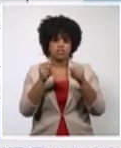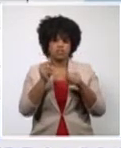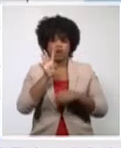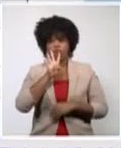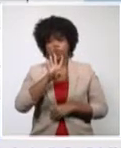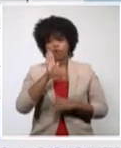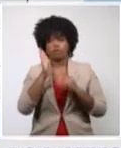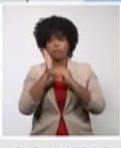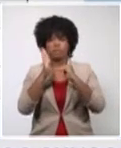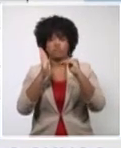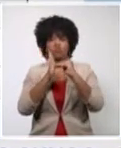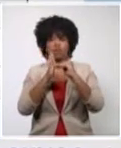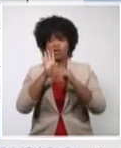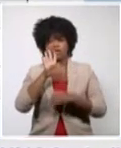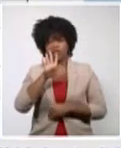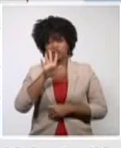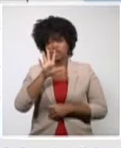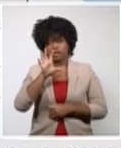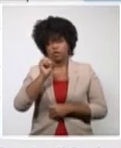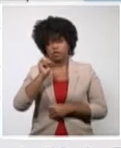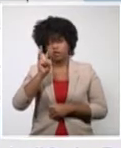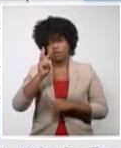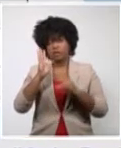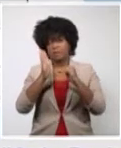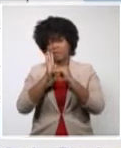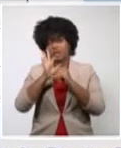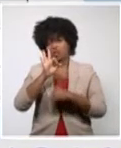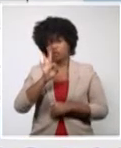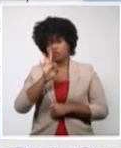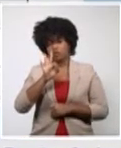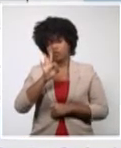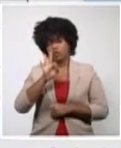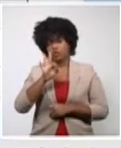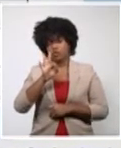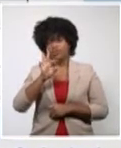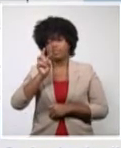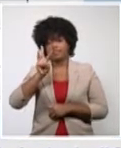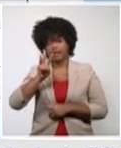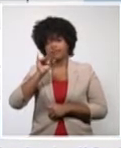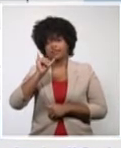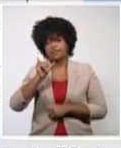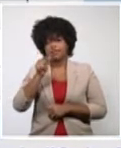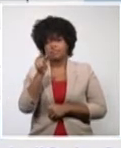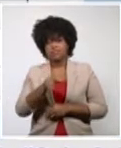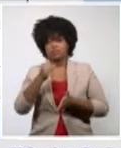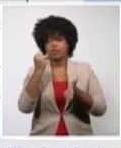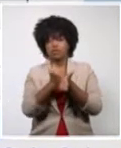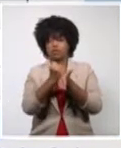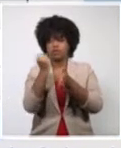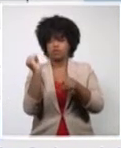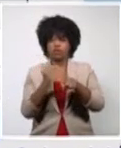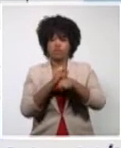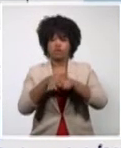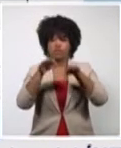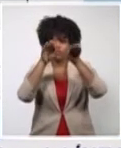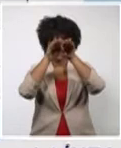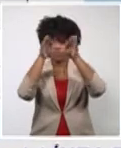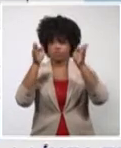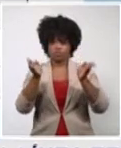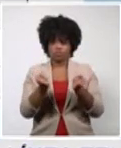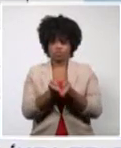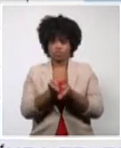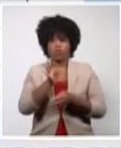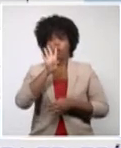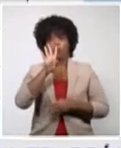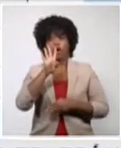gives a figure of 4,503,836 confirmed cases in the